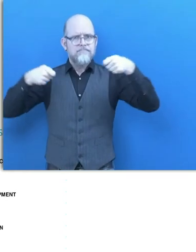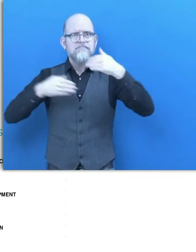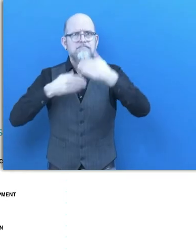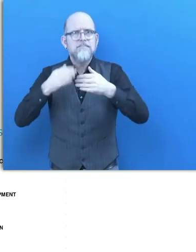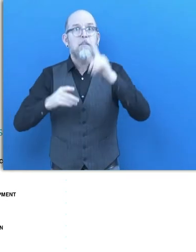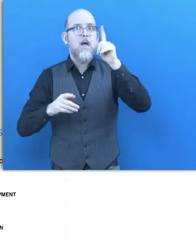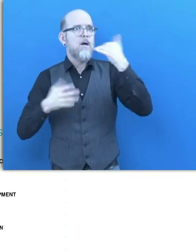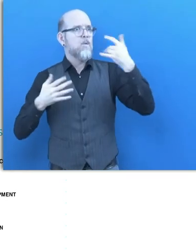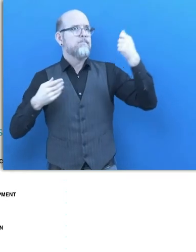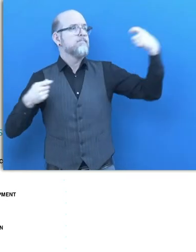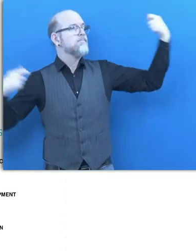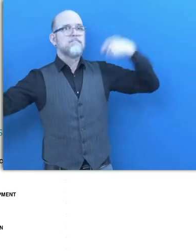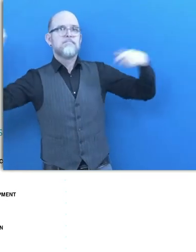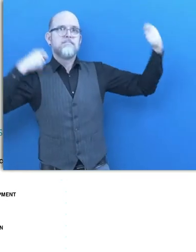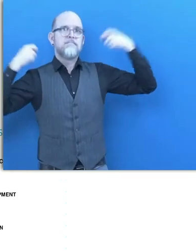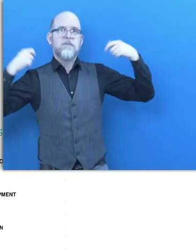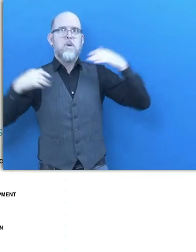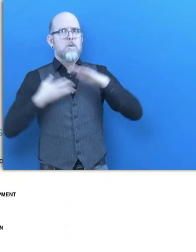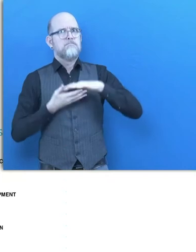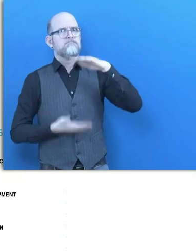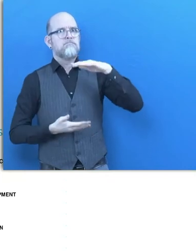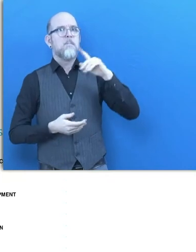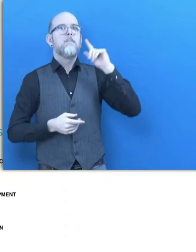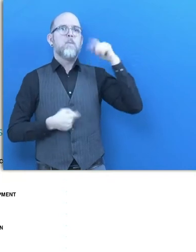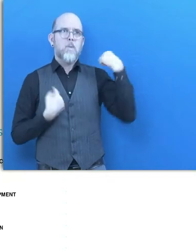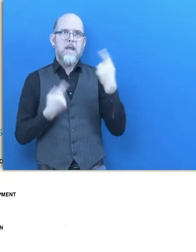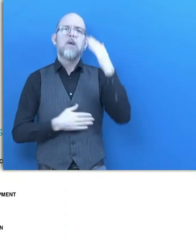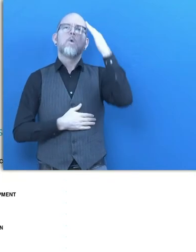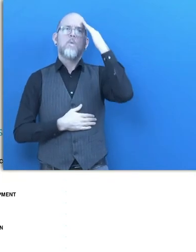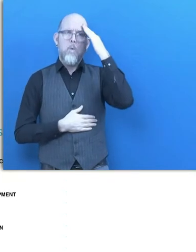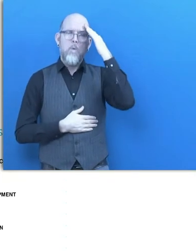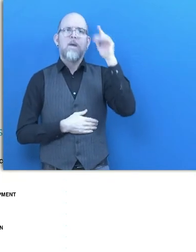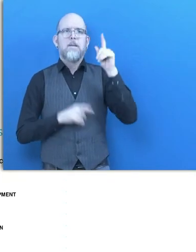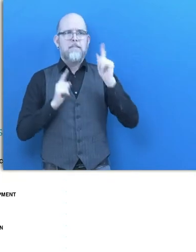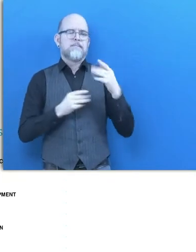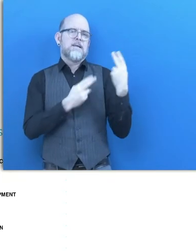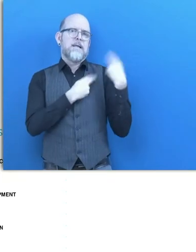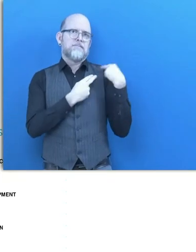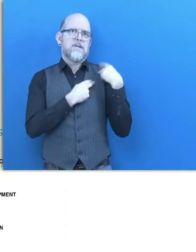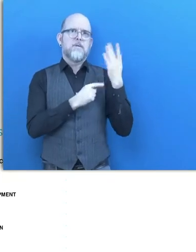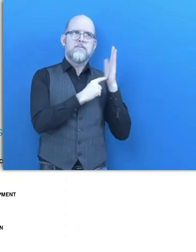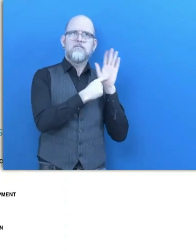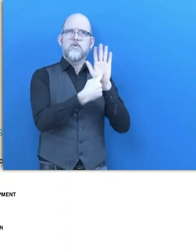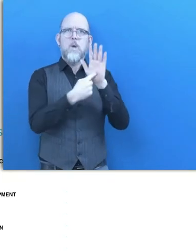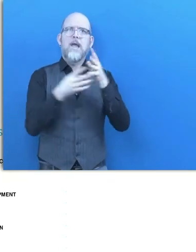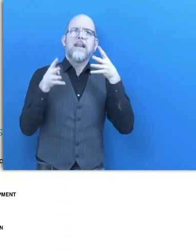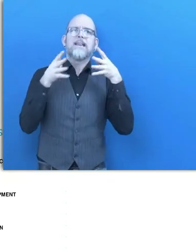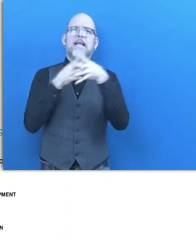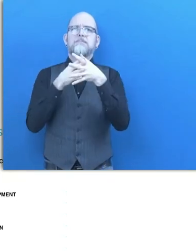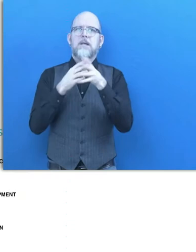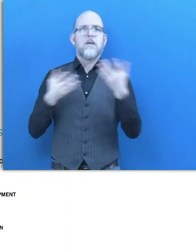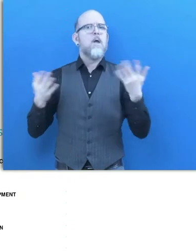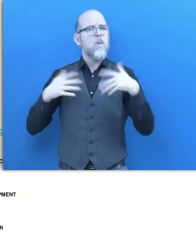it to be our responsibility to be fully transparent and accountable